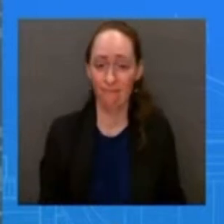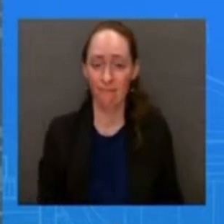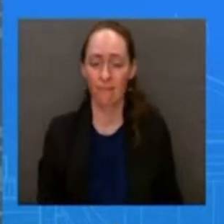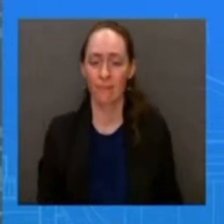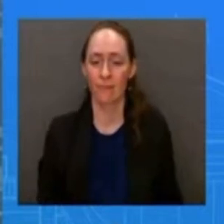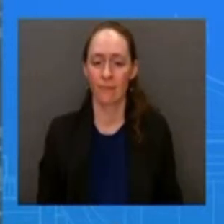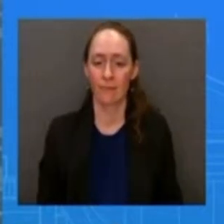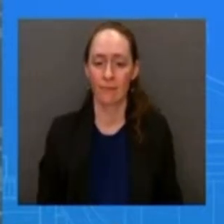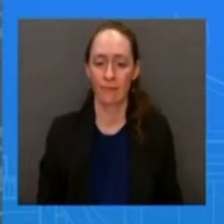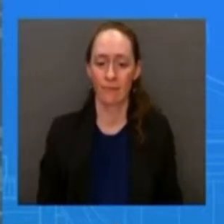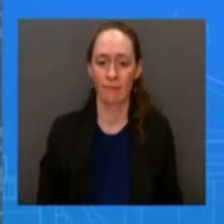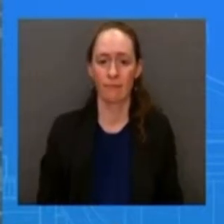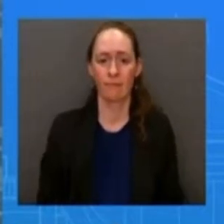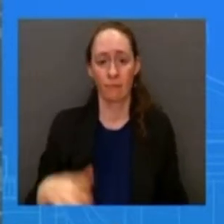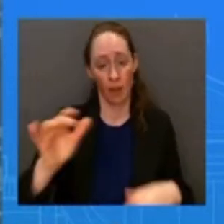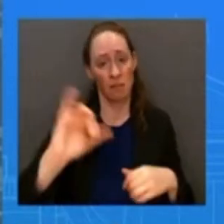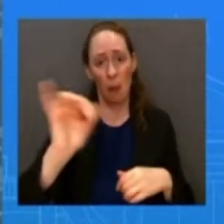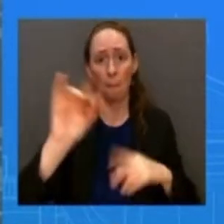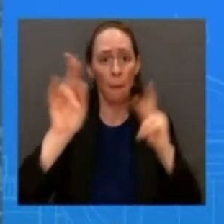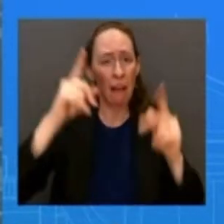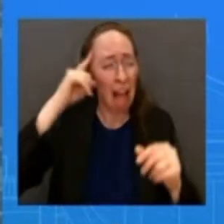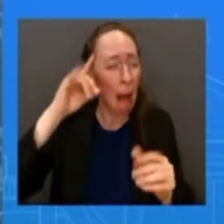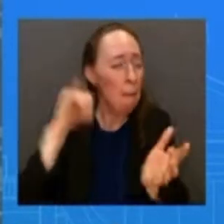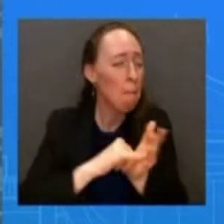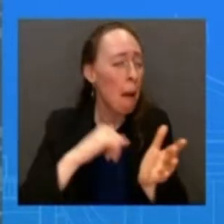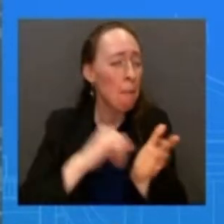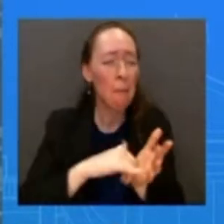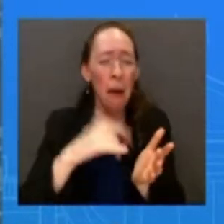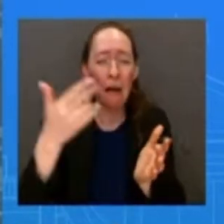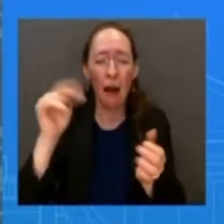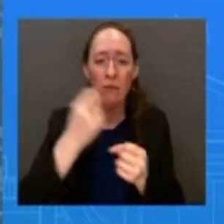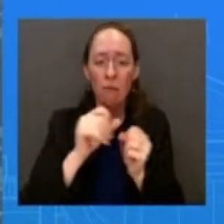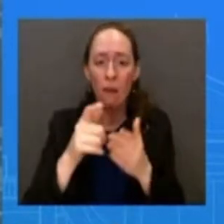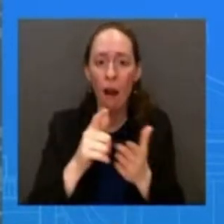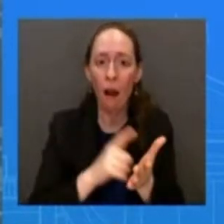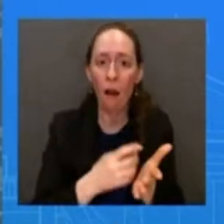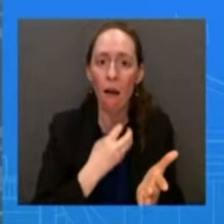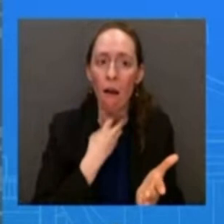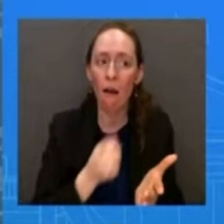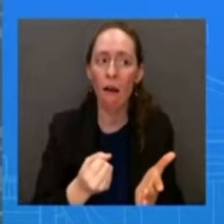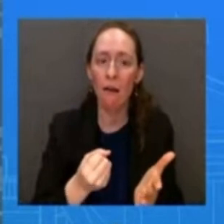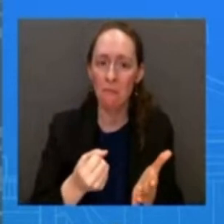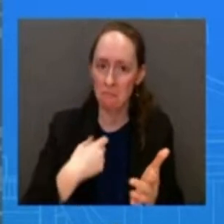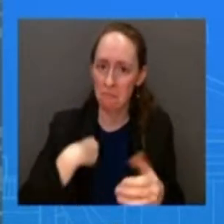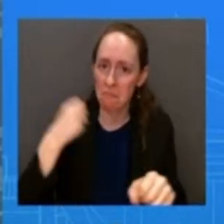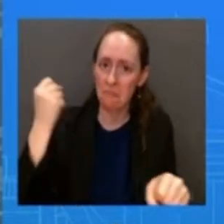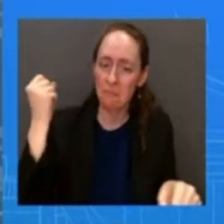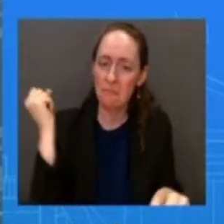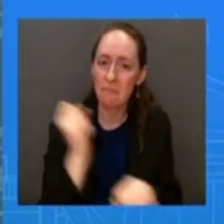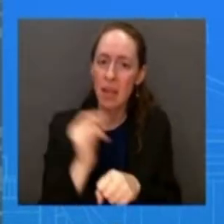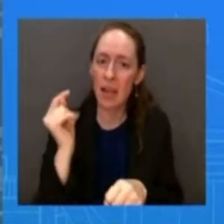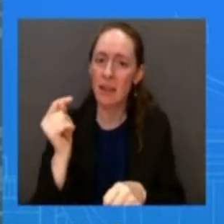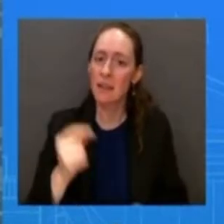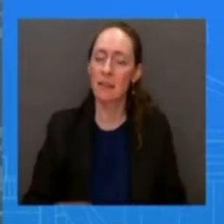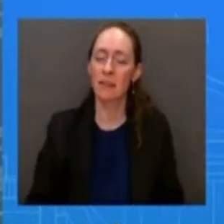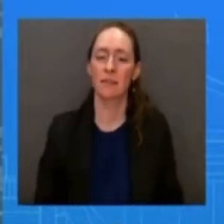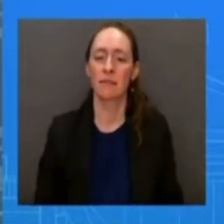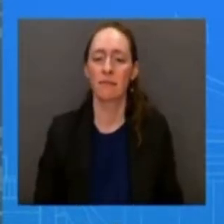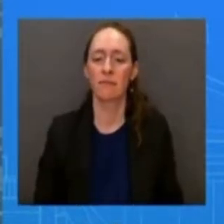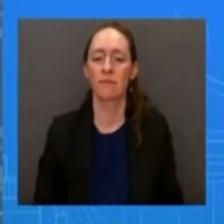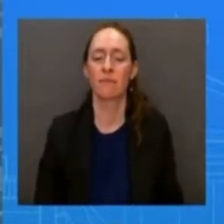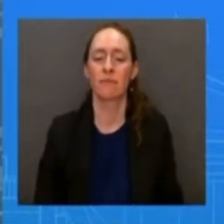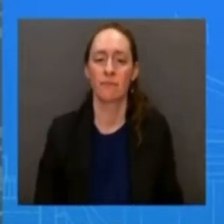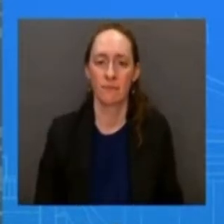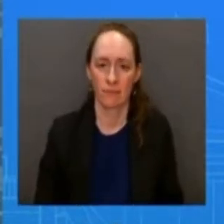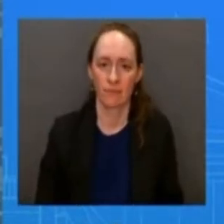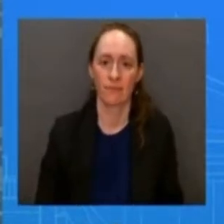years uh we were able to get that done so he's going to reach out we're all we're going to reach out to those uh very uh members those congressional